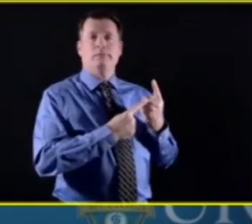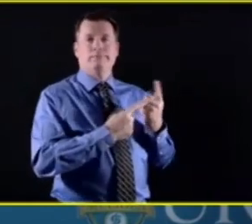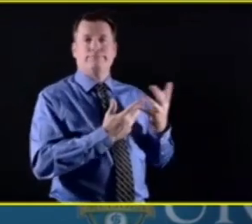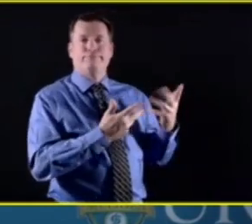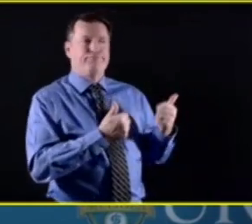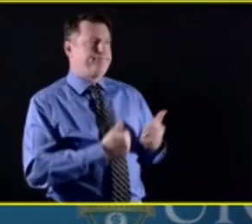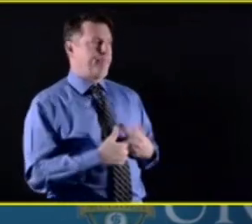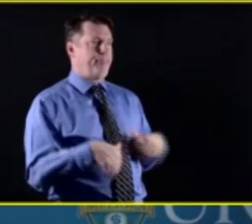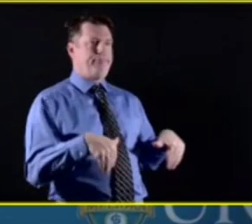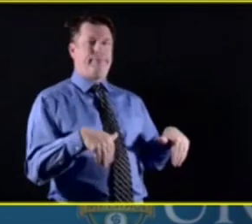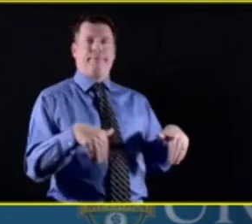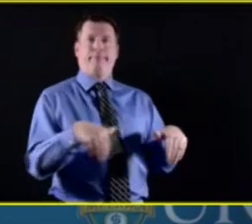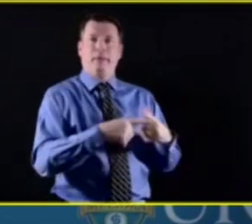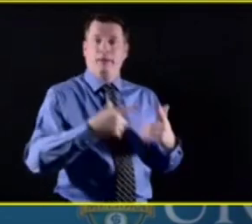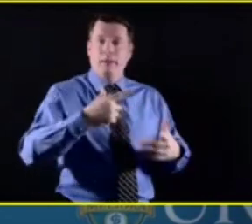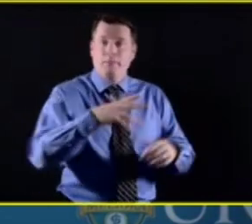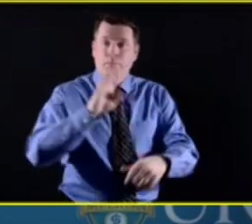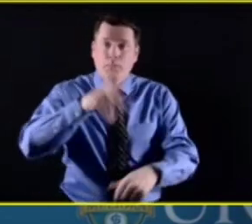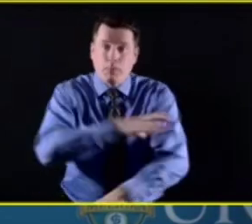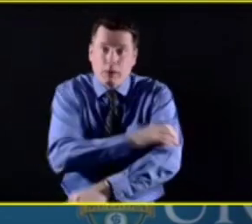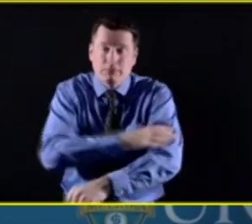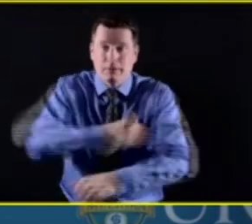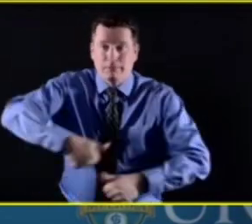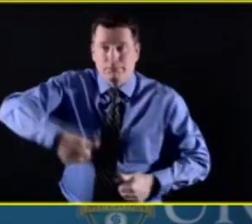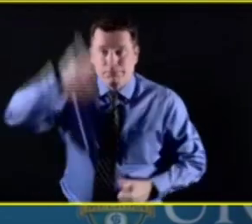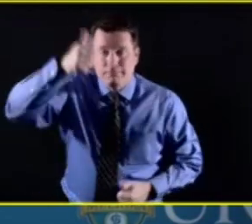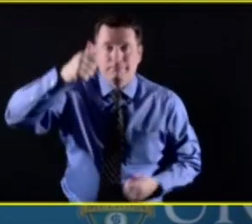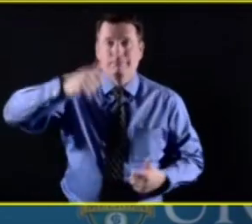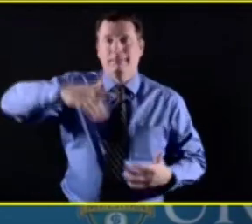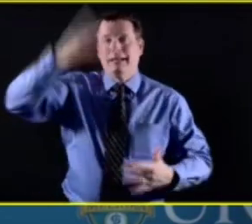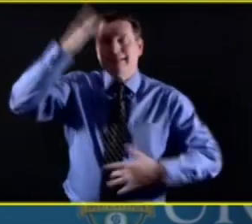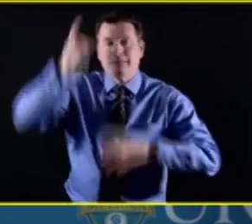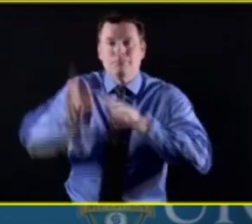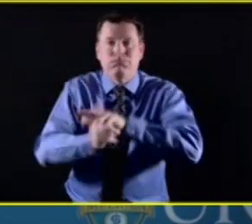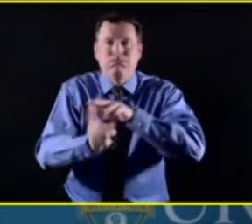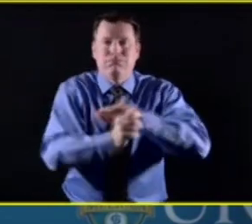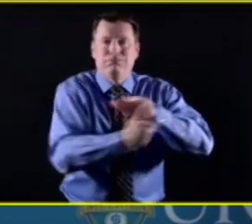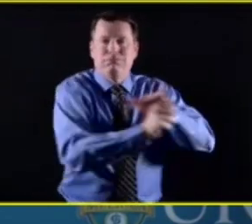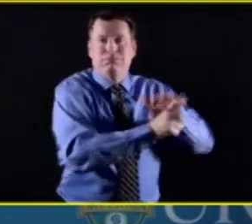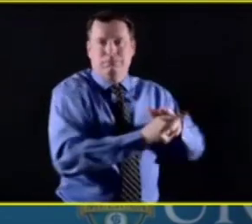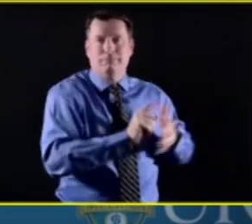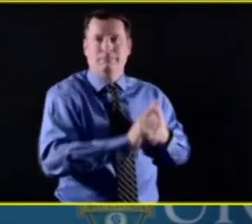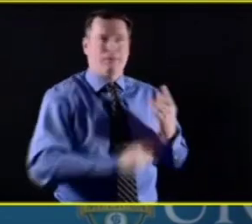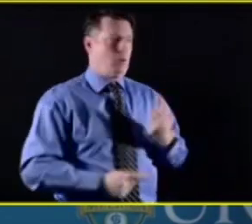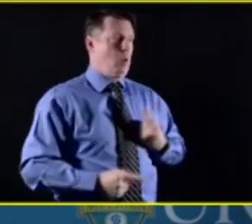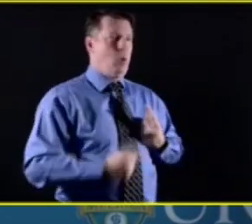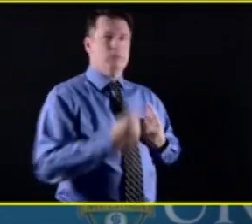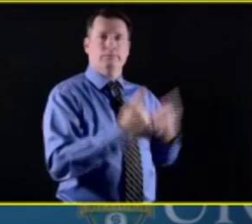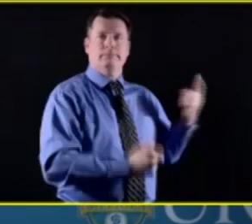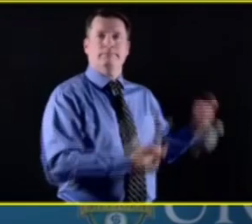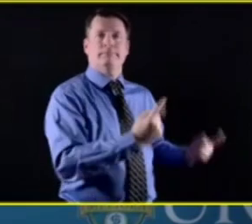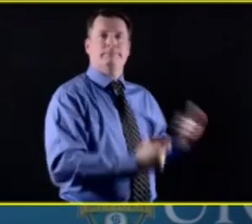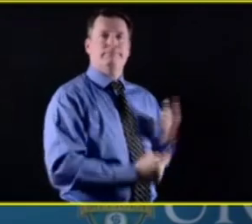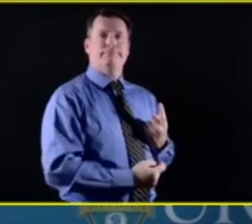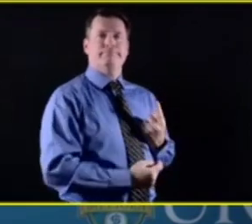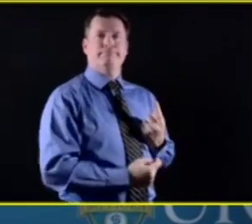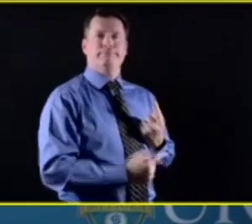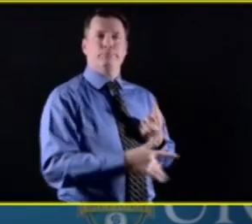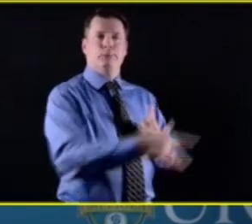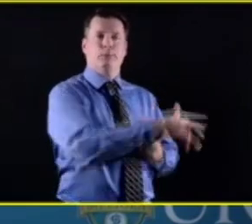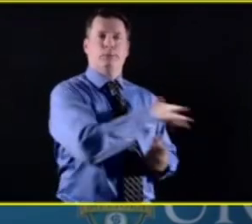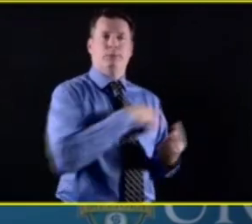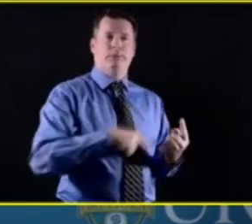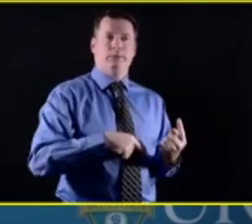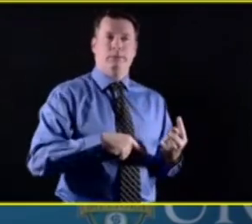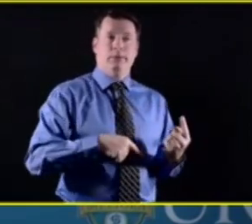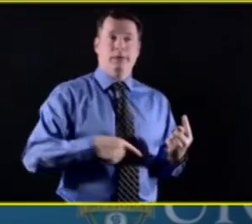uh, problems of course, here is that COVID has just made that, that much worse for more people. Now, there are